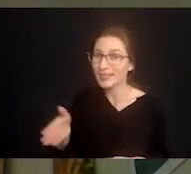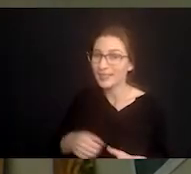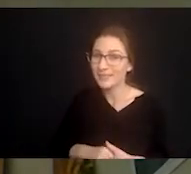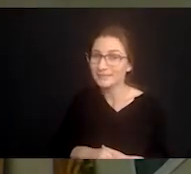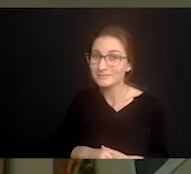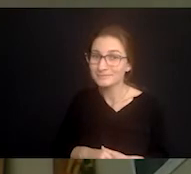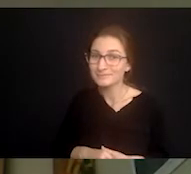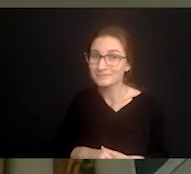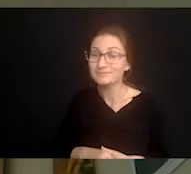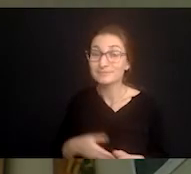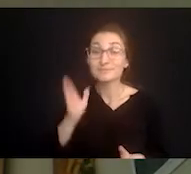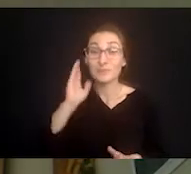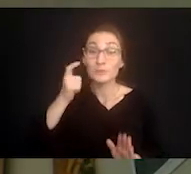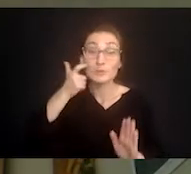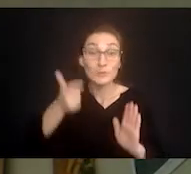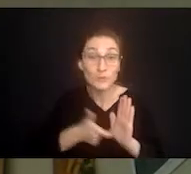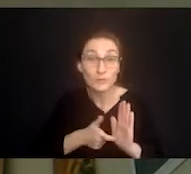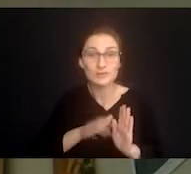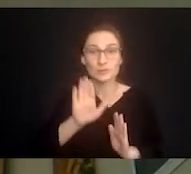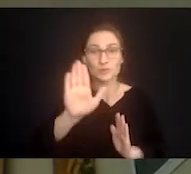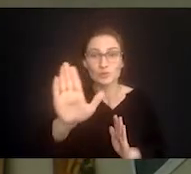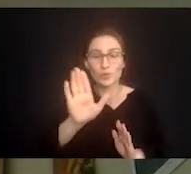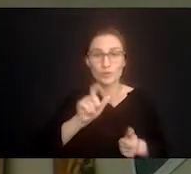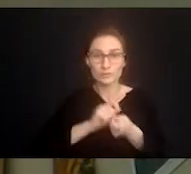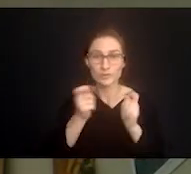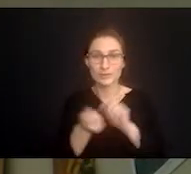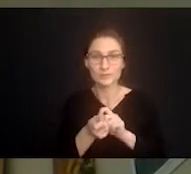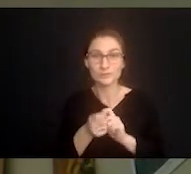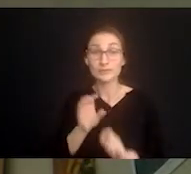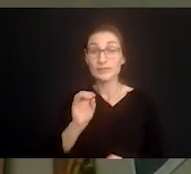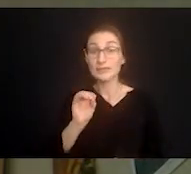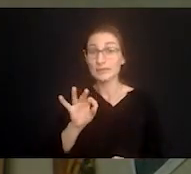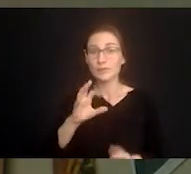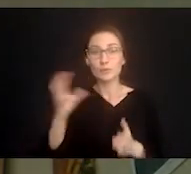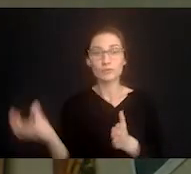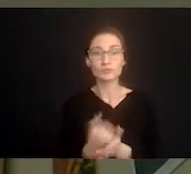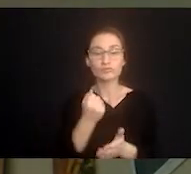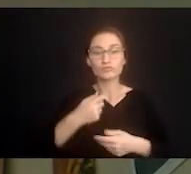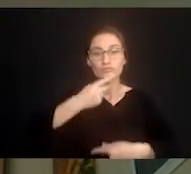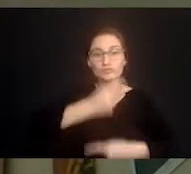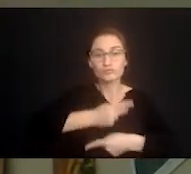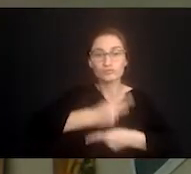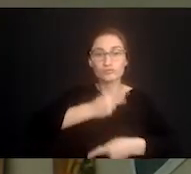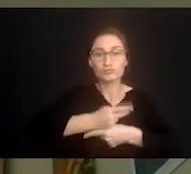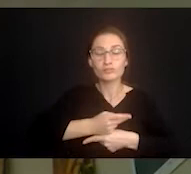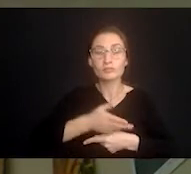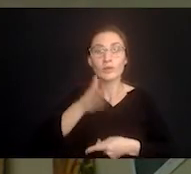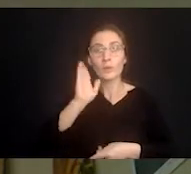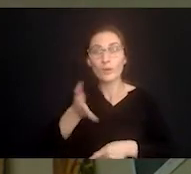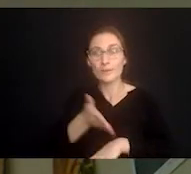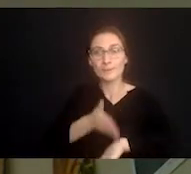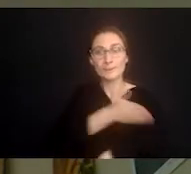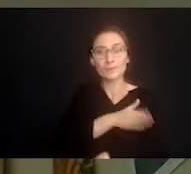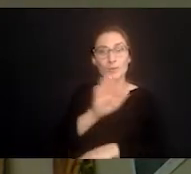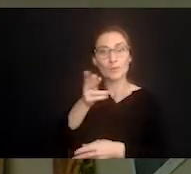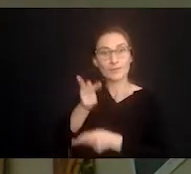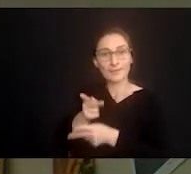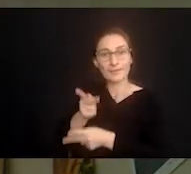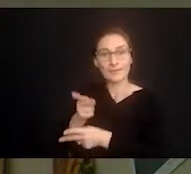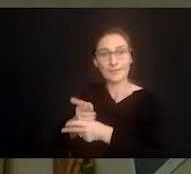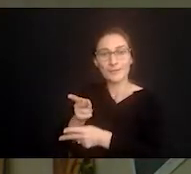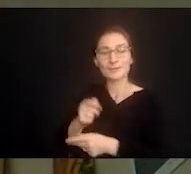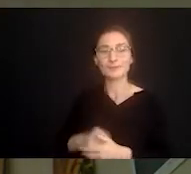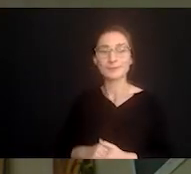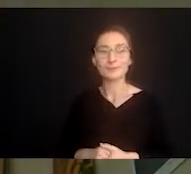and whether they admit it or not they're going to notice the difference in you because you've taken a few minutes for yourself so to look and